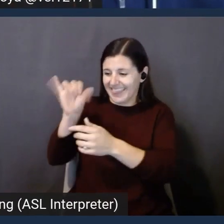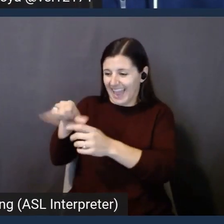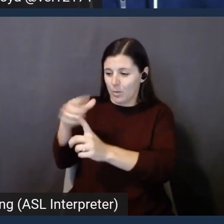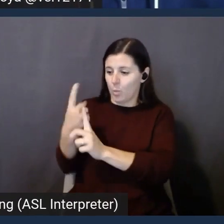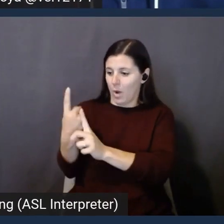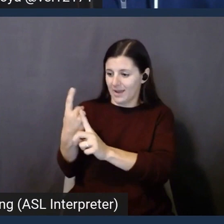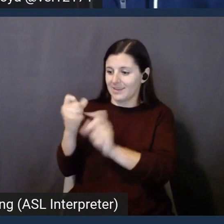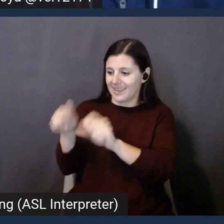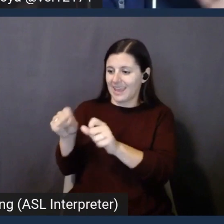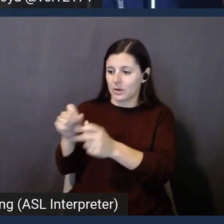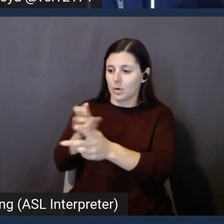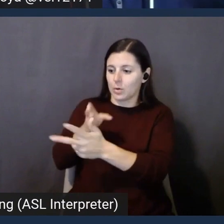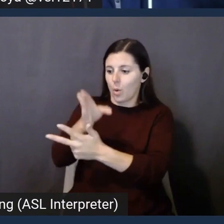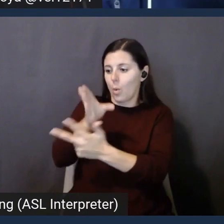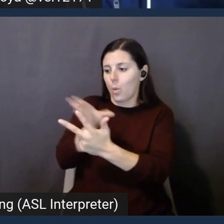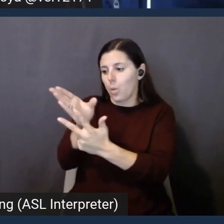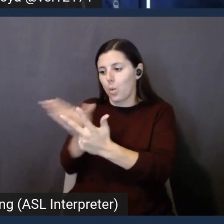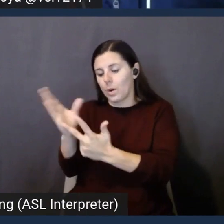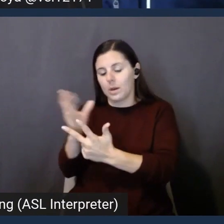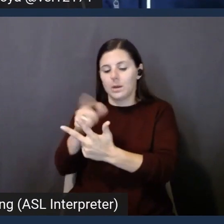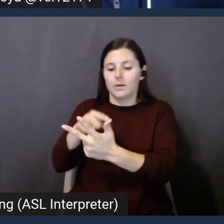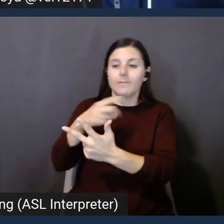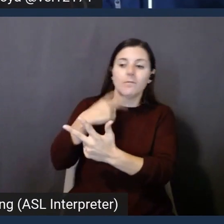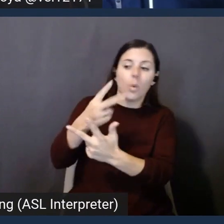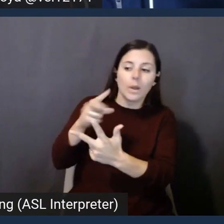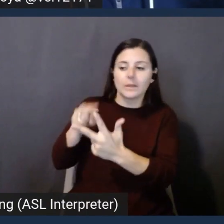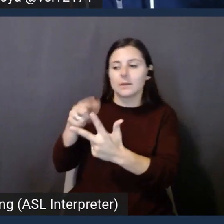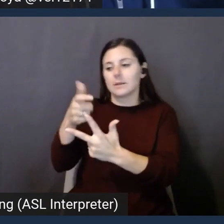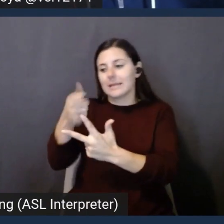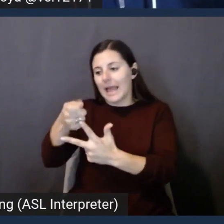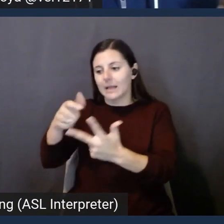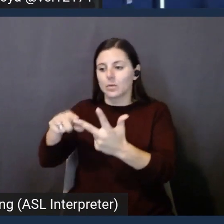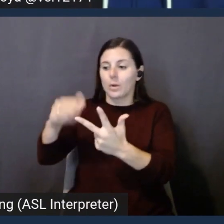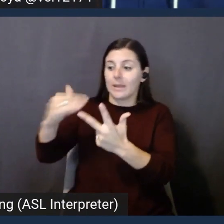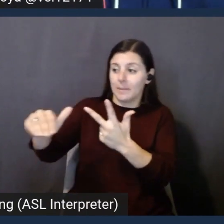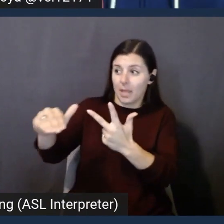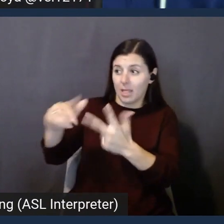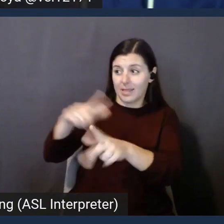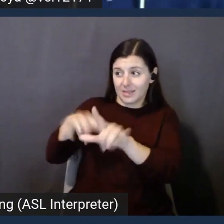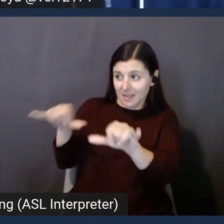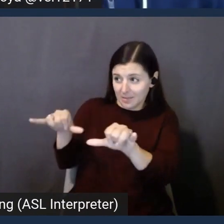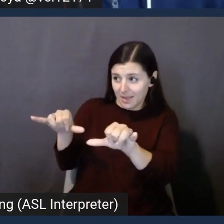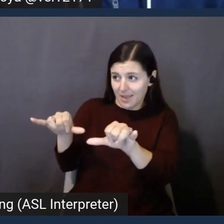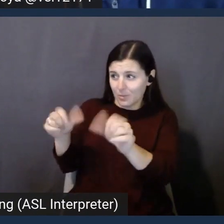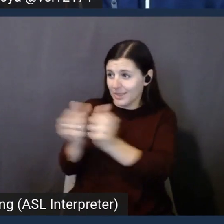and voice as well. But same campaign. That's right. Okay.